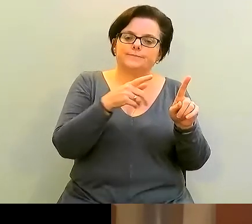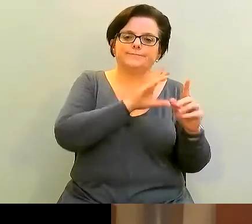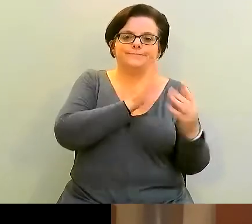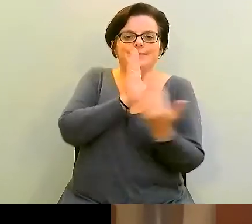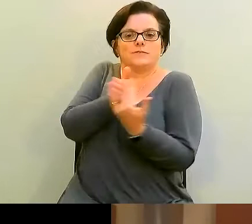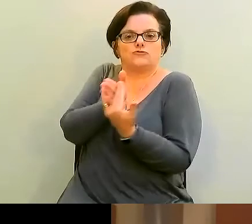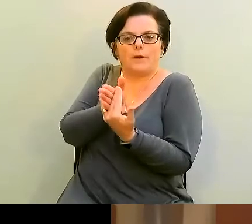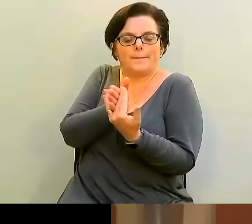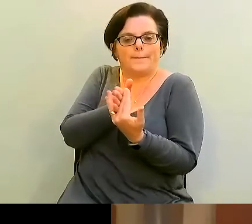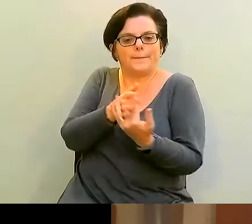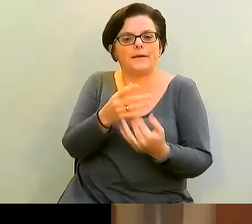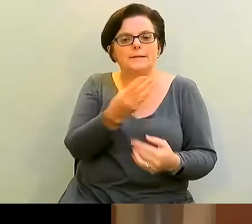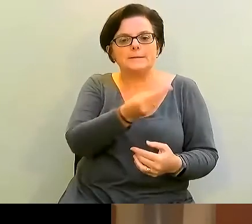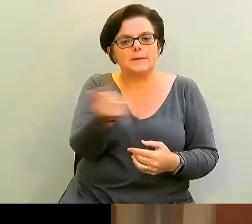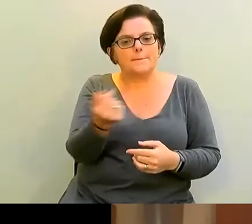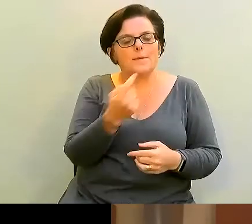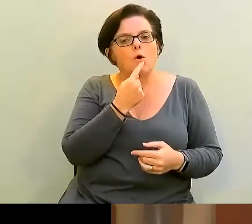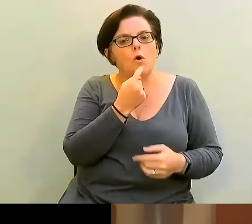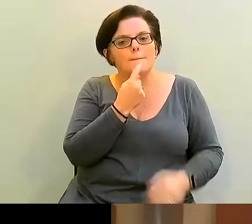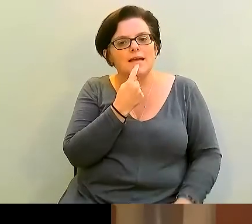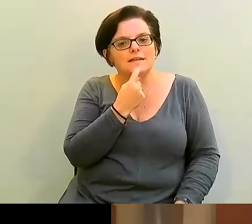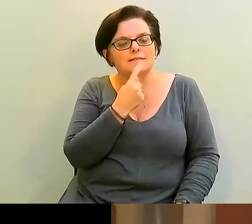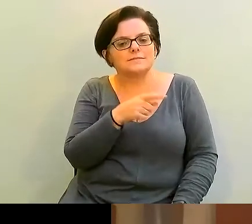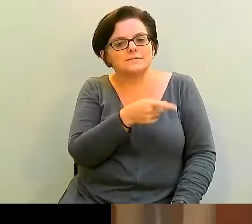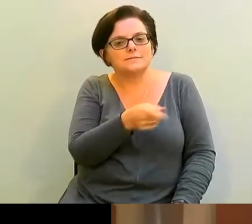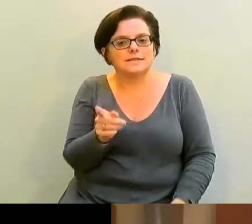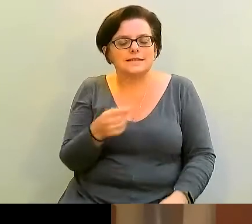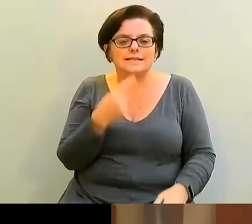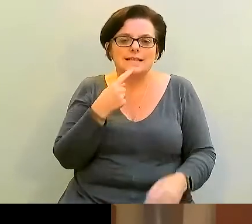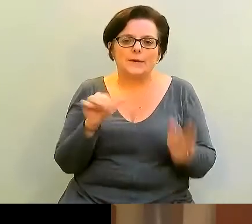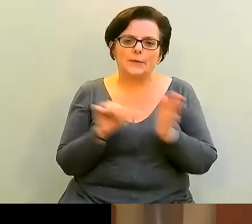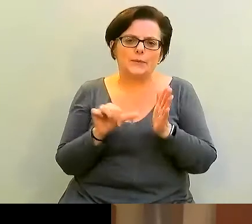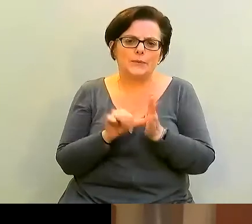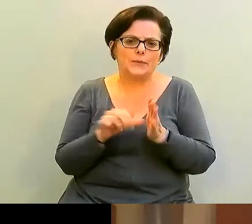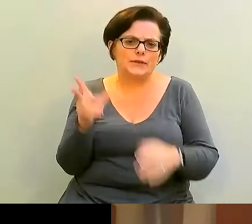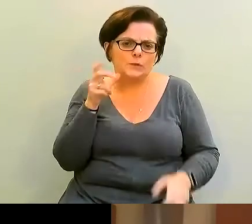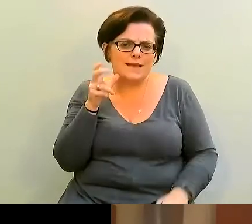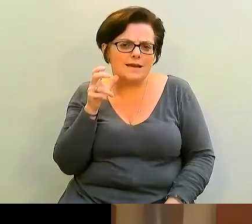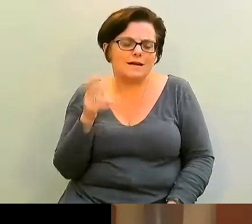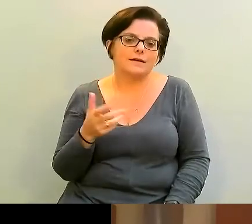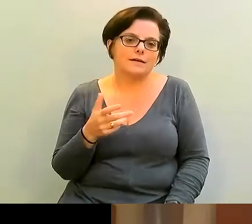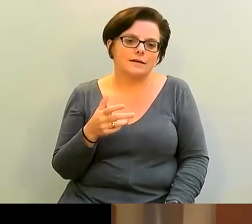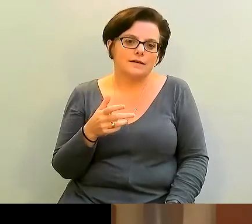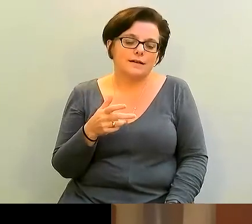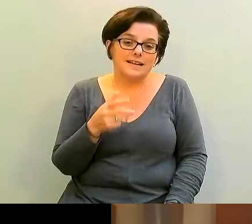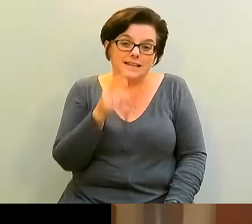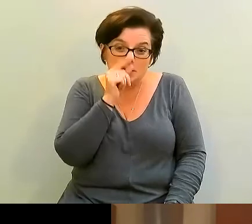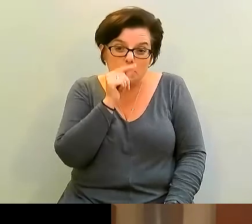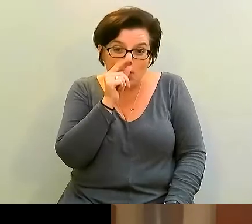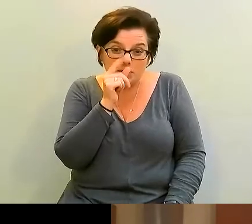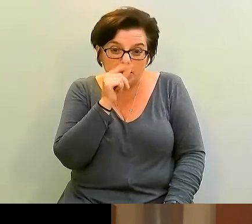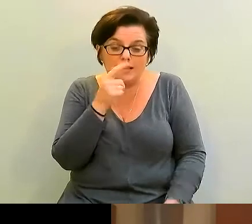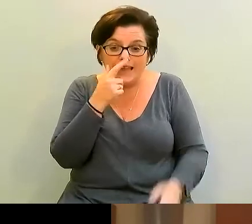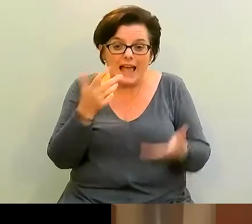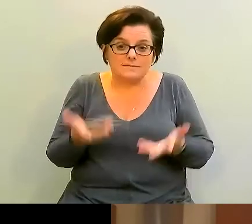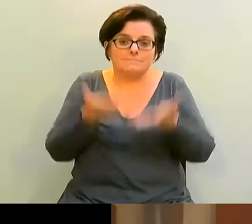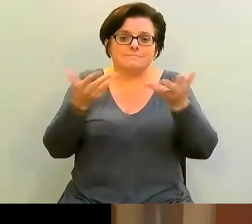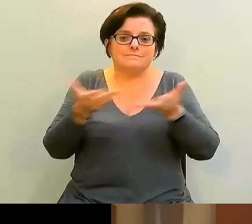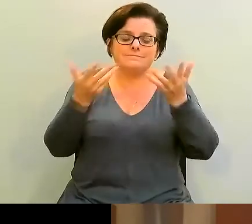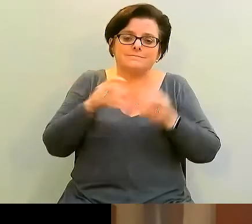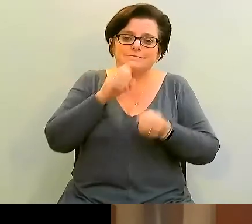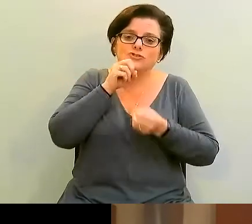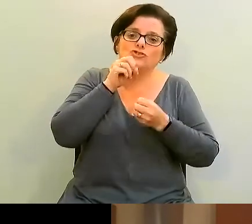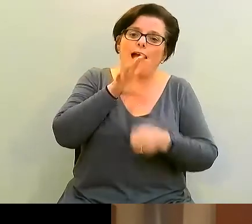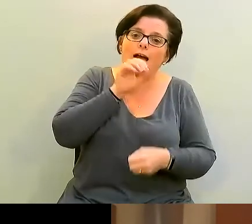I'm just getting a couple of comments saying it's quite hard to hear. So, unfortunately, would you be able to sort of shout a little bit?